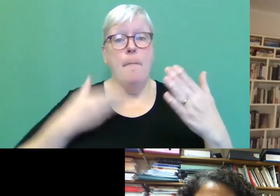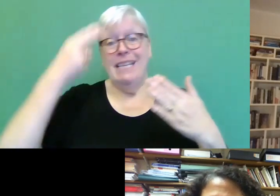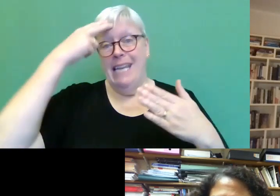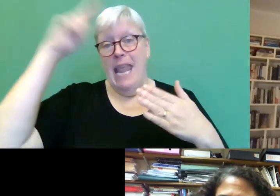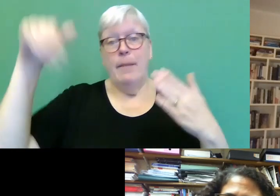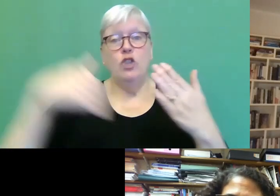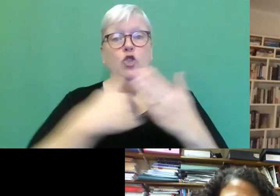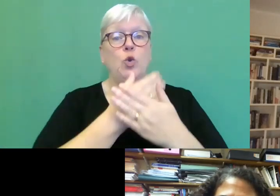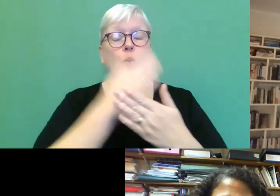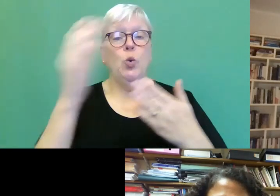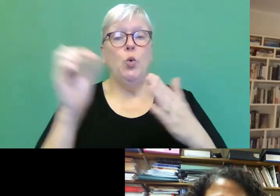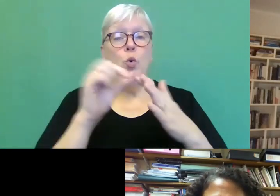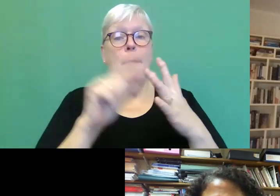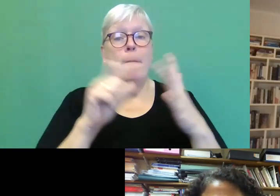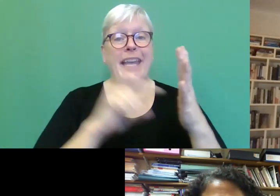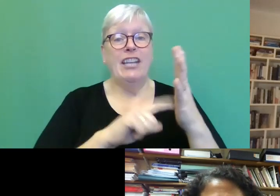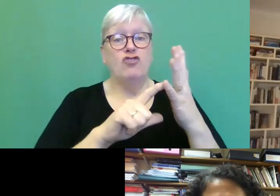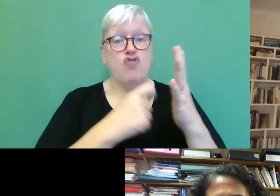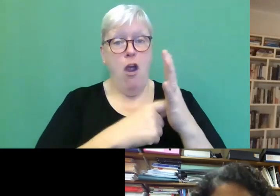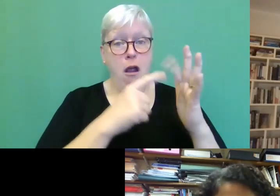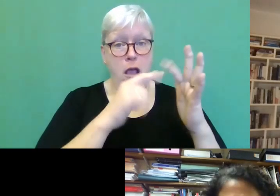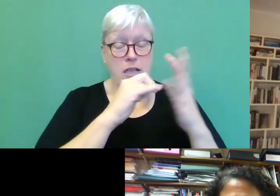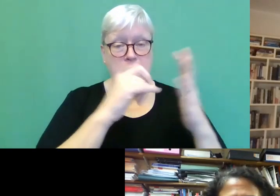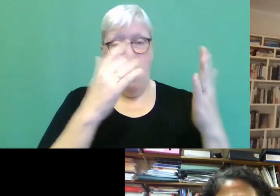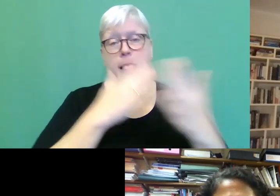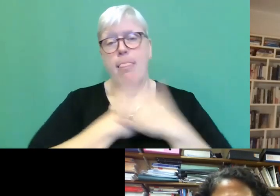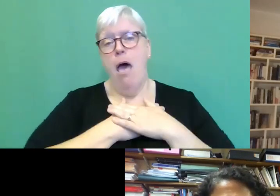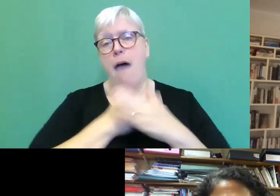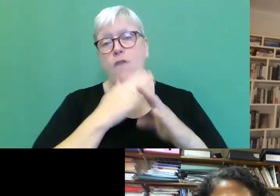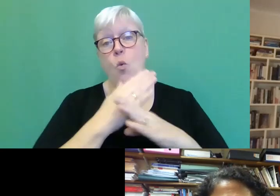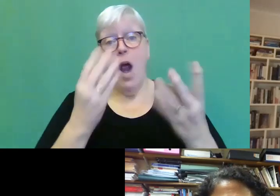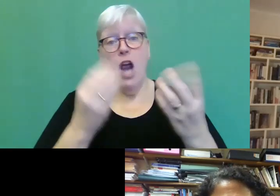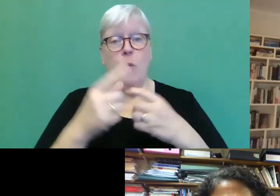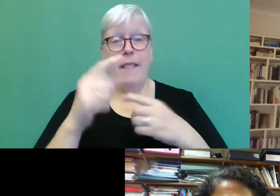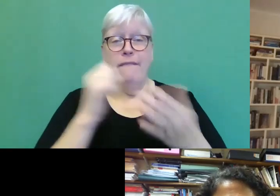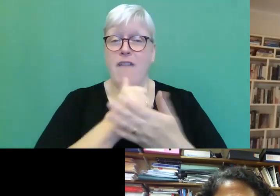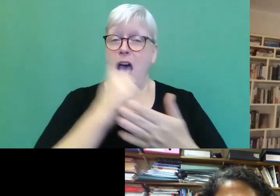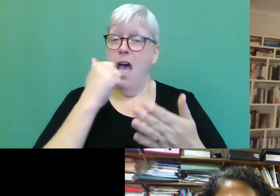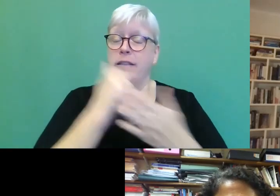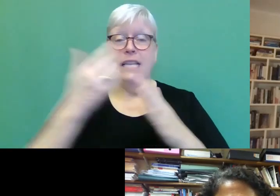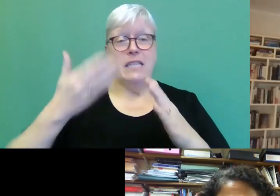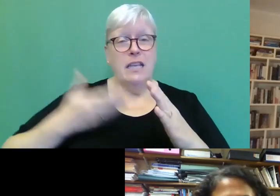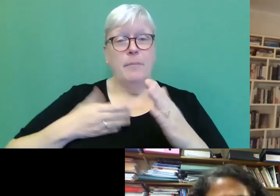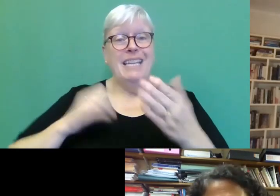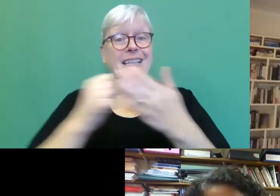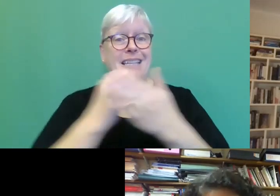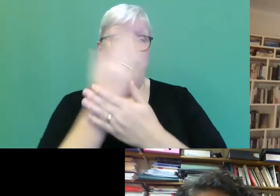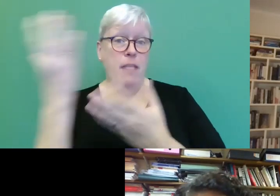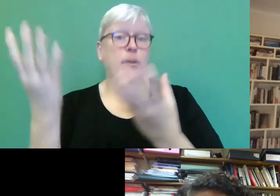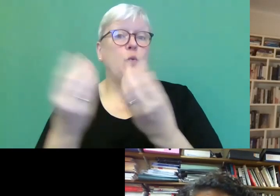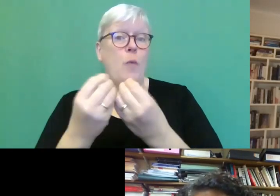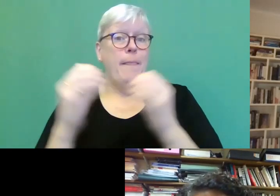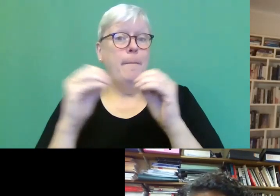who I'm loving working with, and it's in development with the BBC. Um,